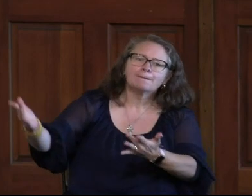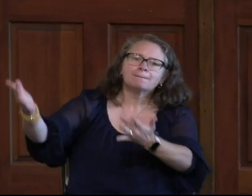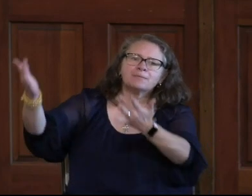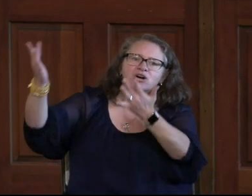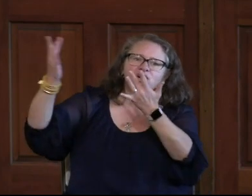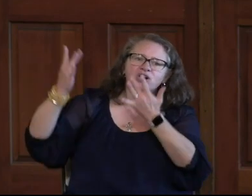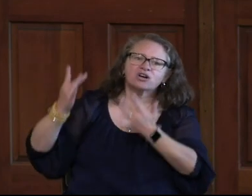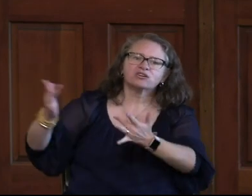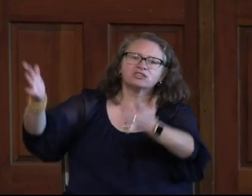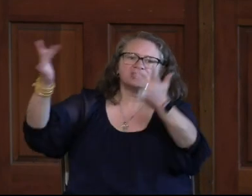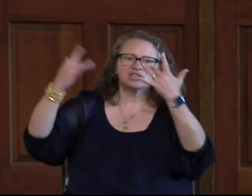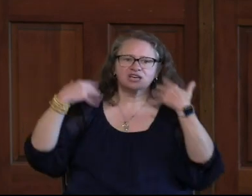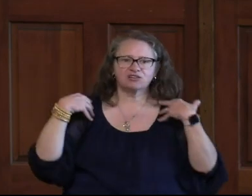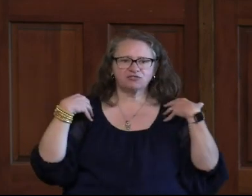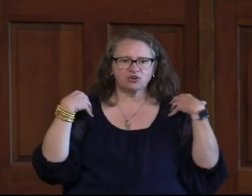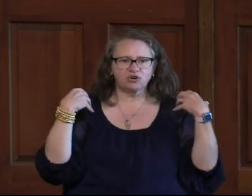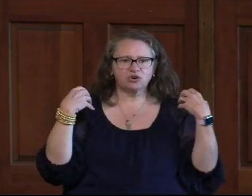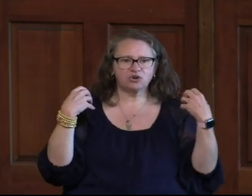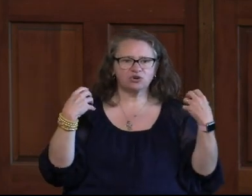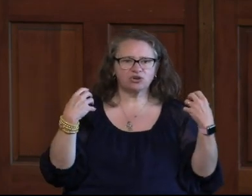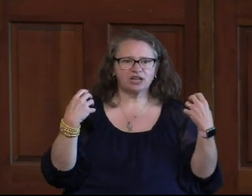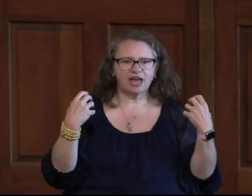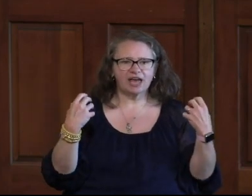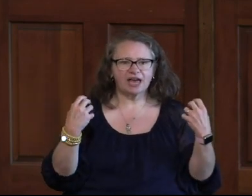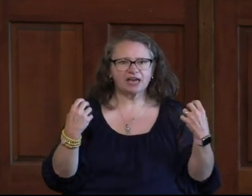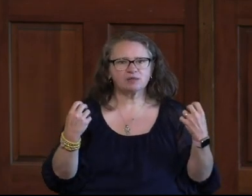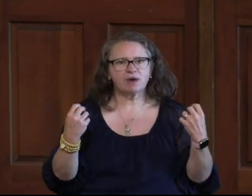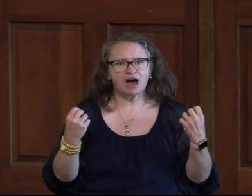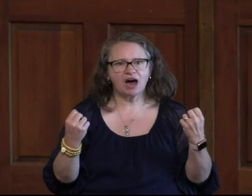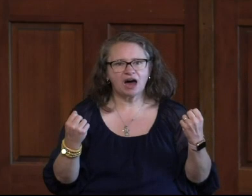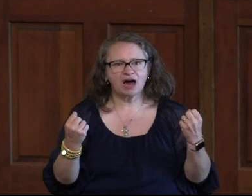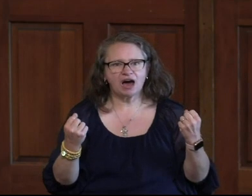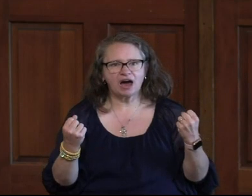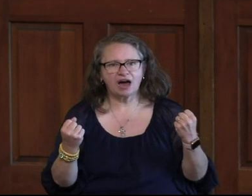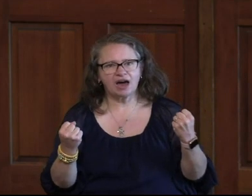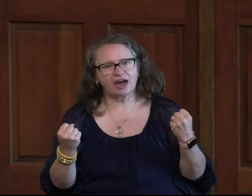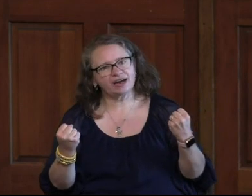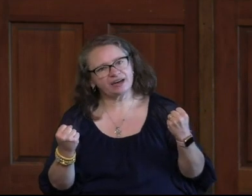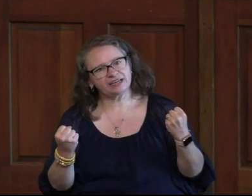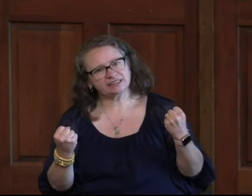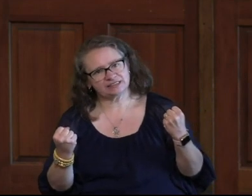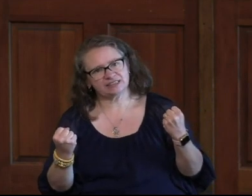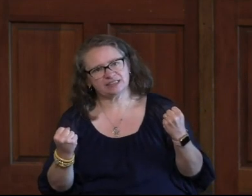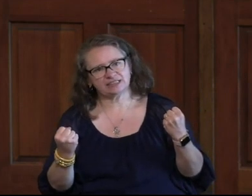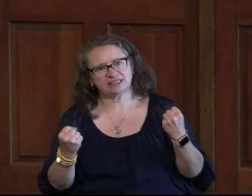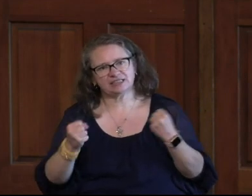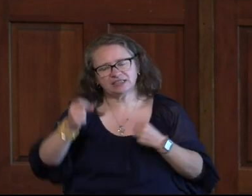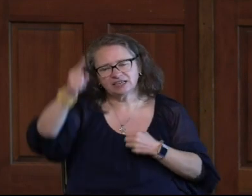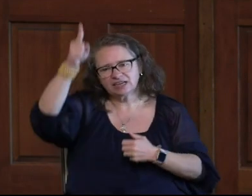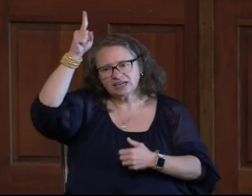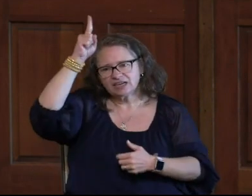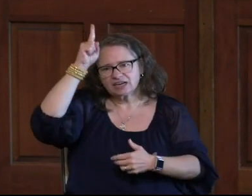merciful and mighty,